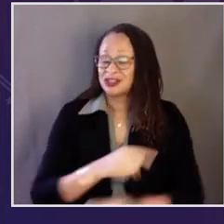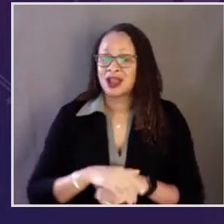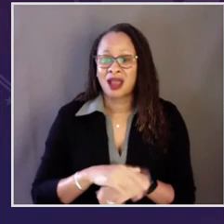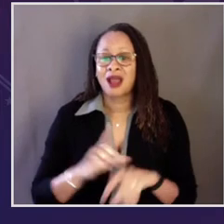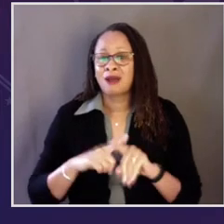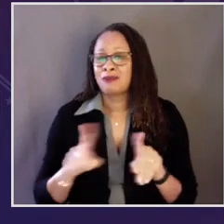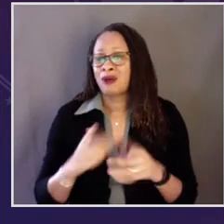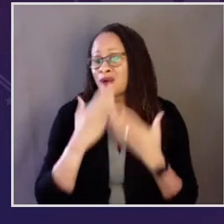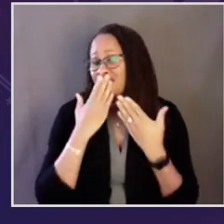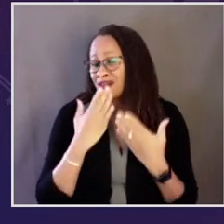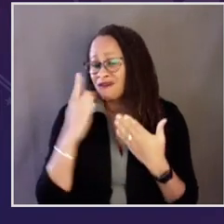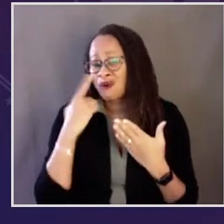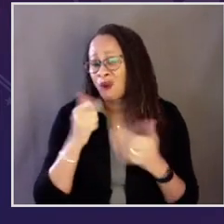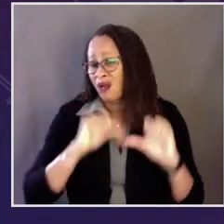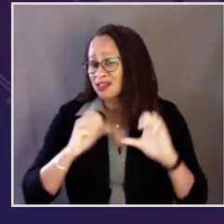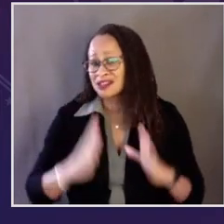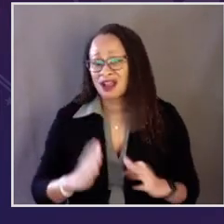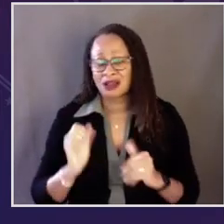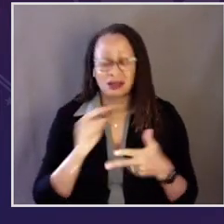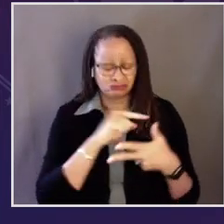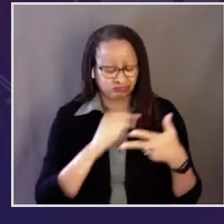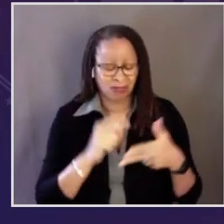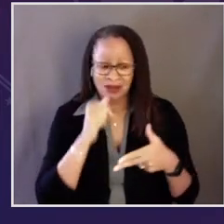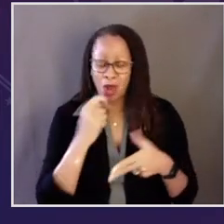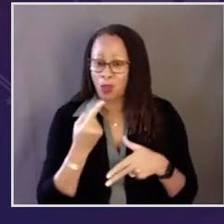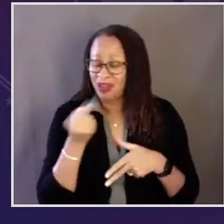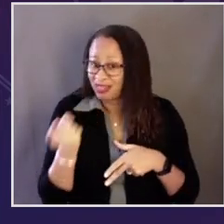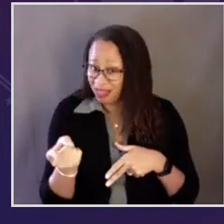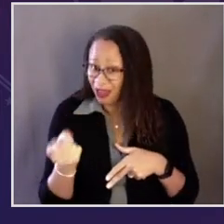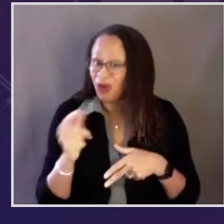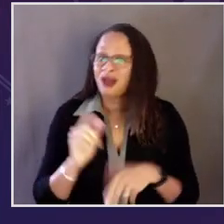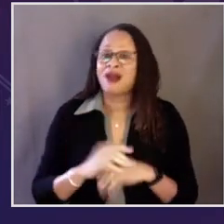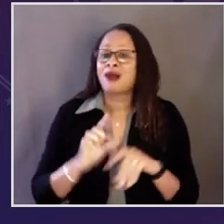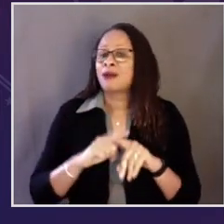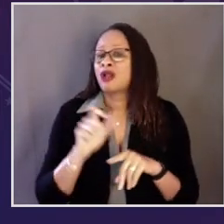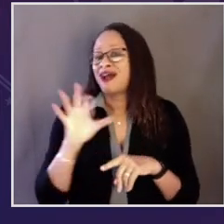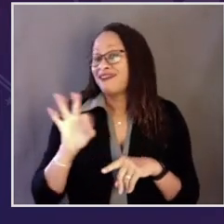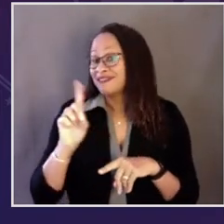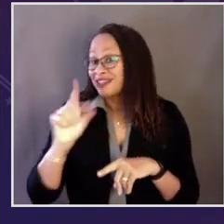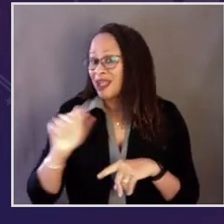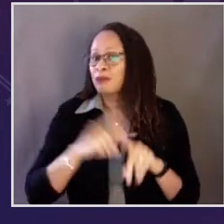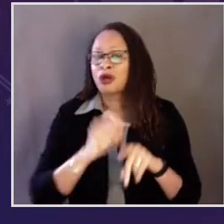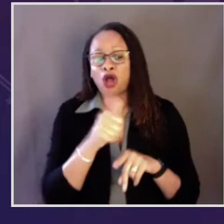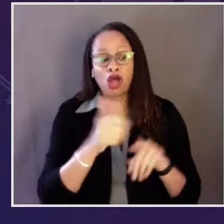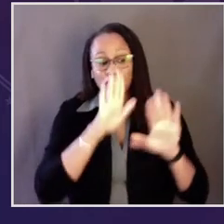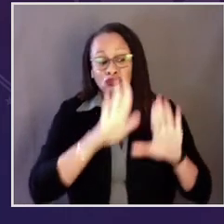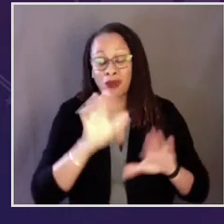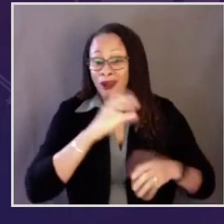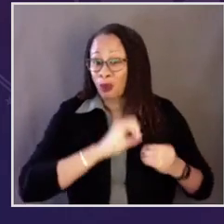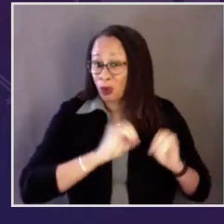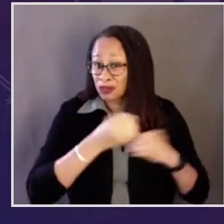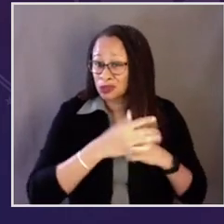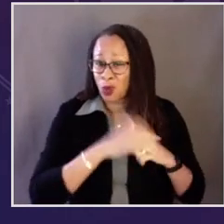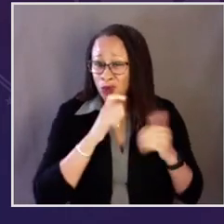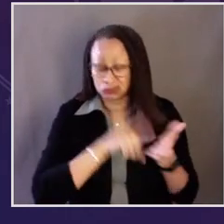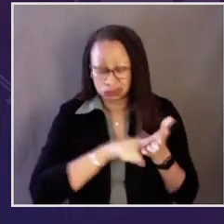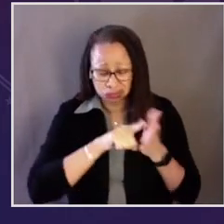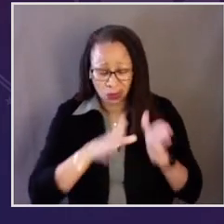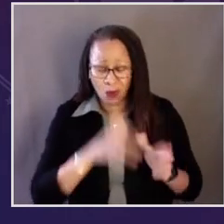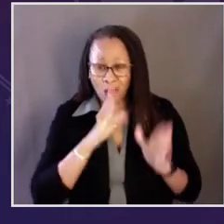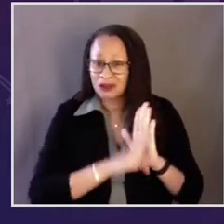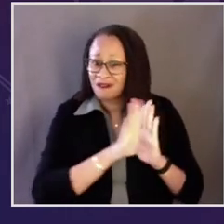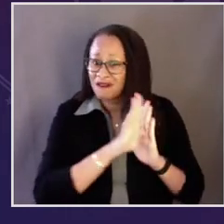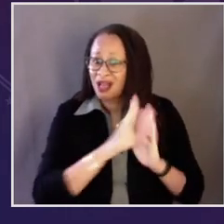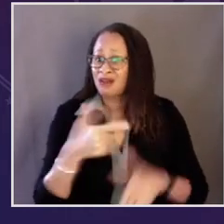COVID-19 vaccine. But we're grateful for the scientists that – at these – not only there, but other great